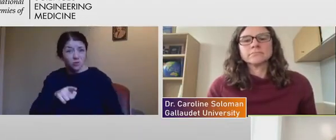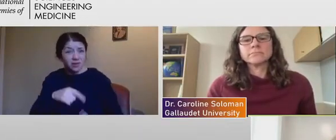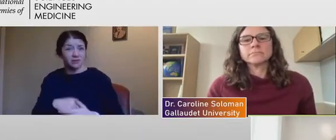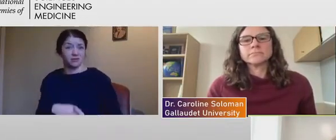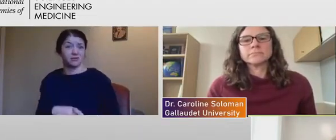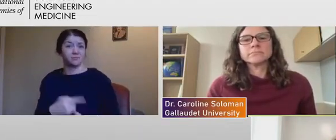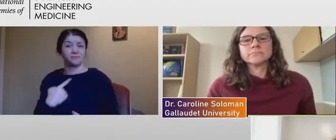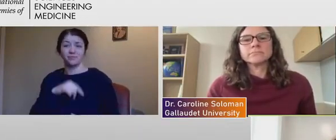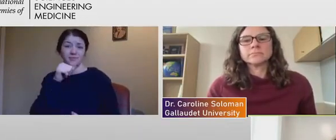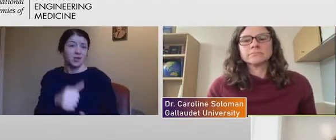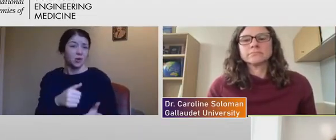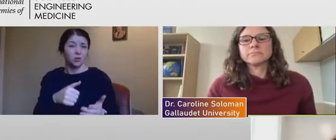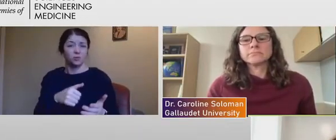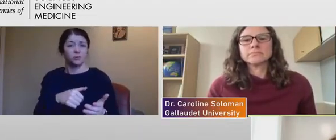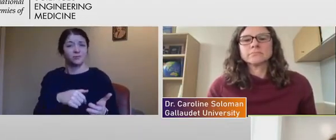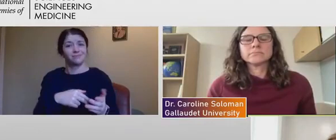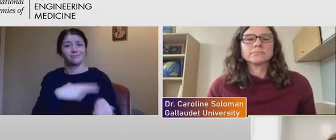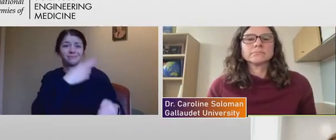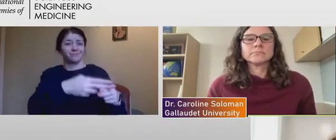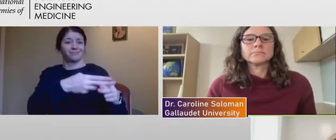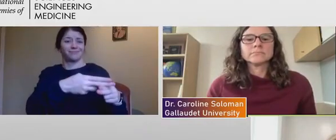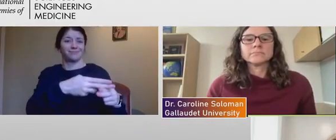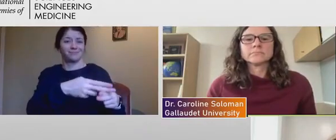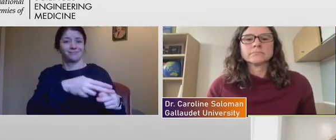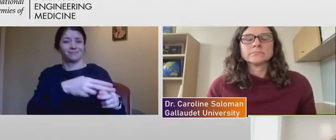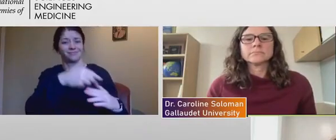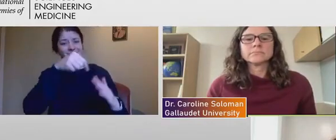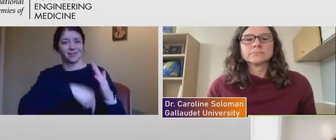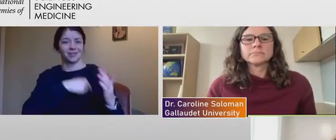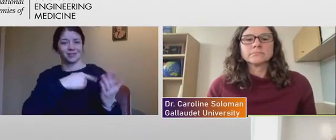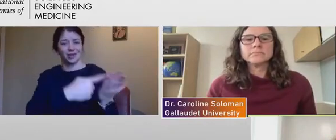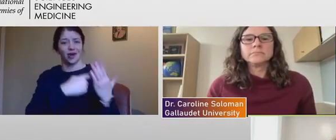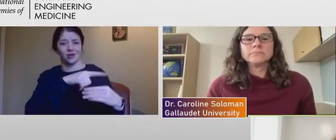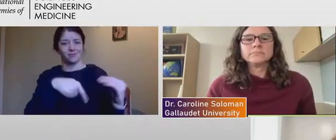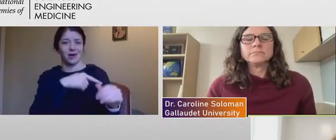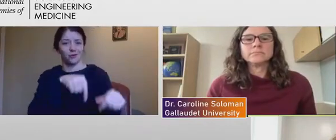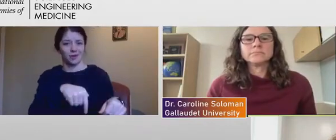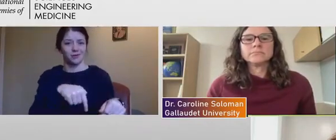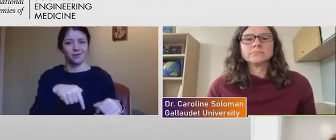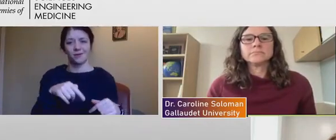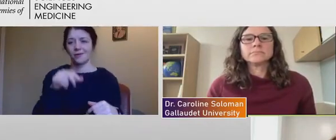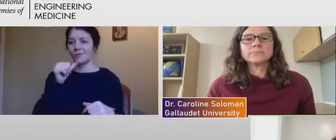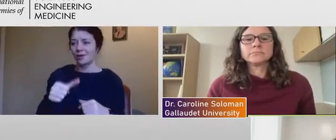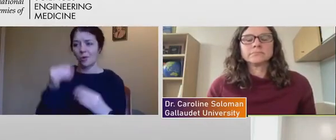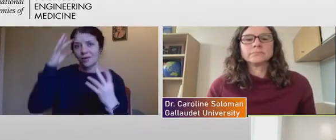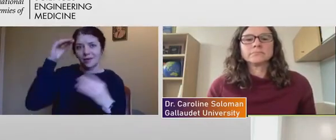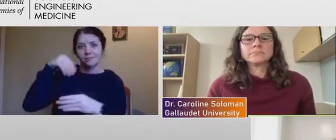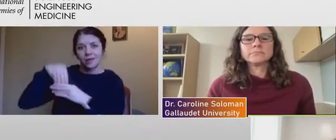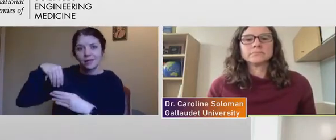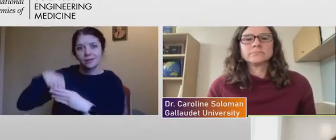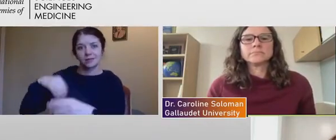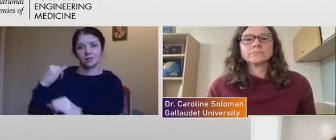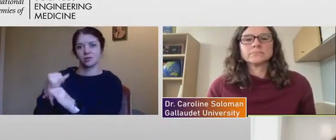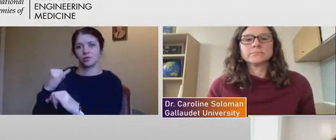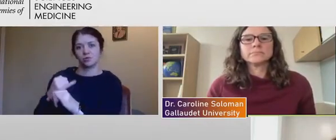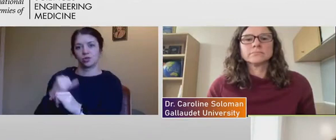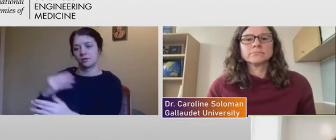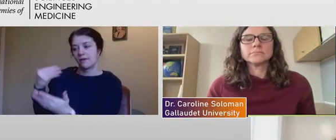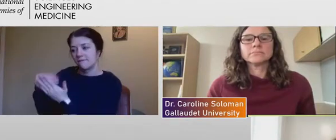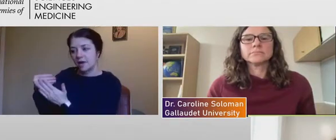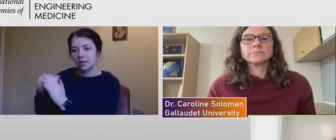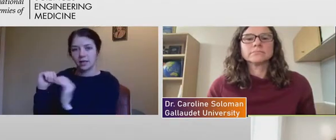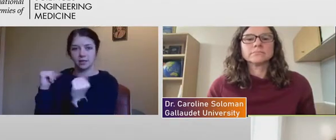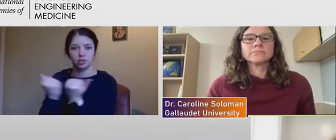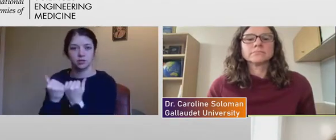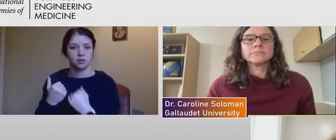about this. We don't think about this in our institutions at funding agencies of